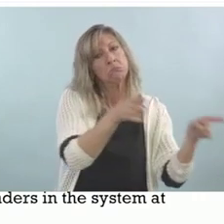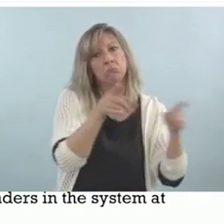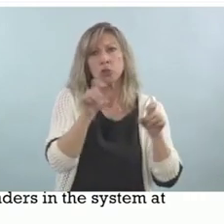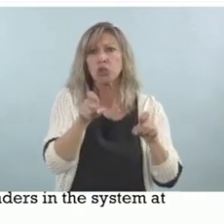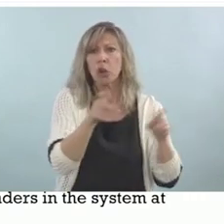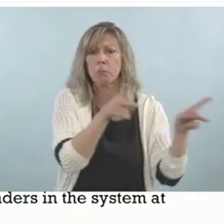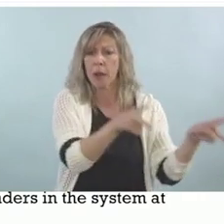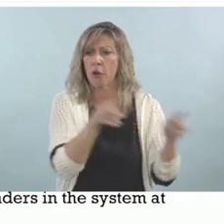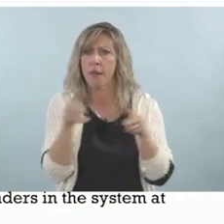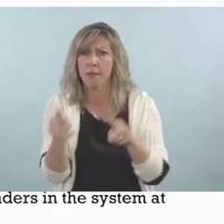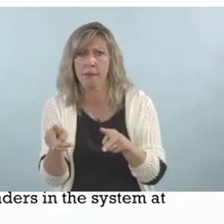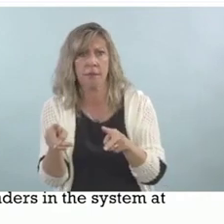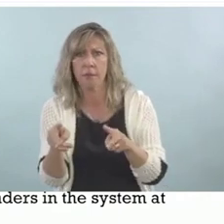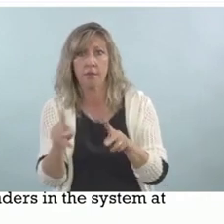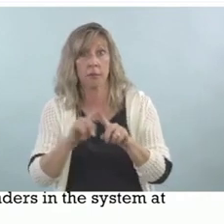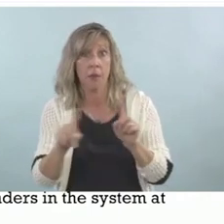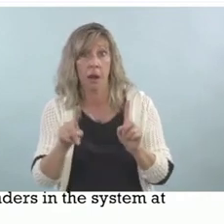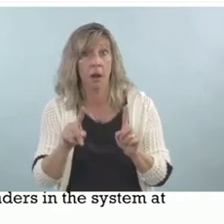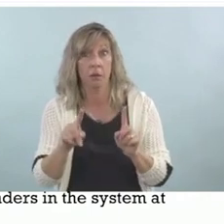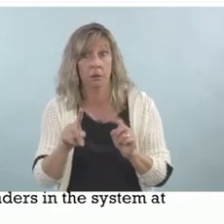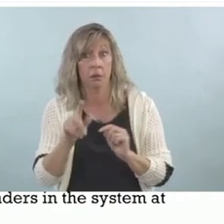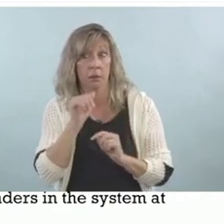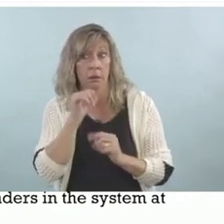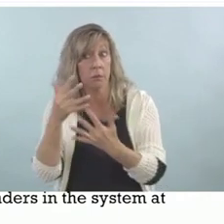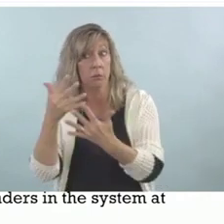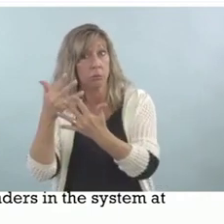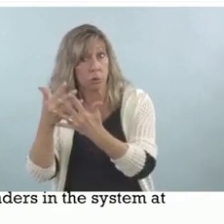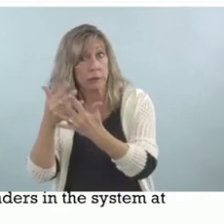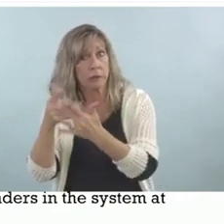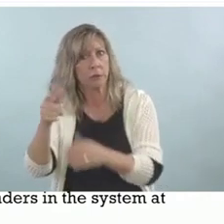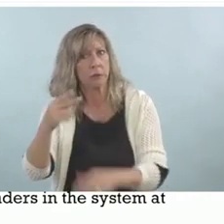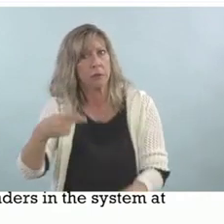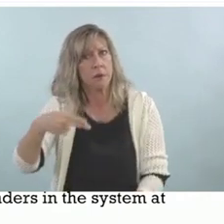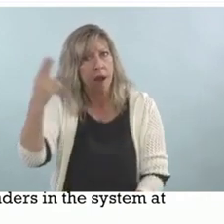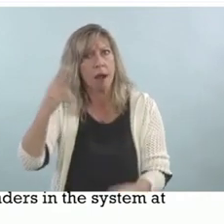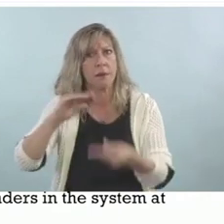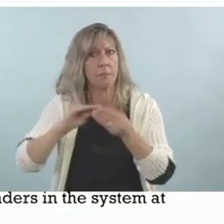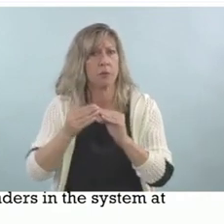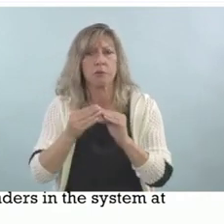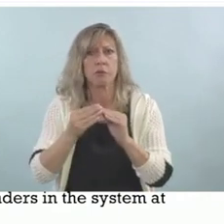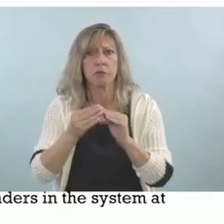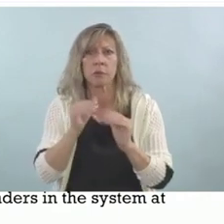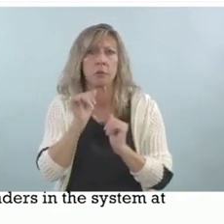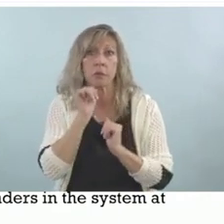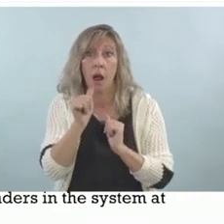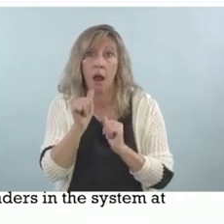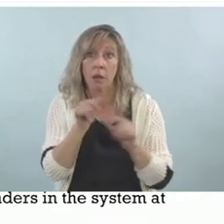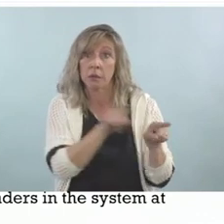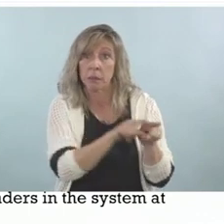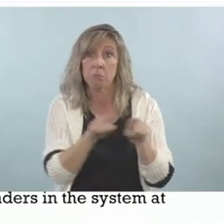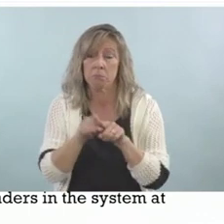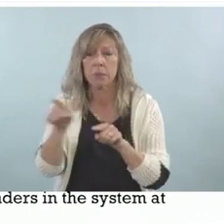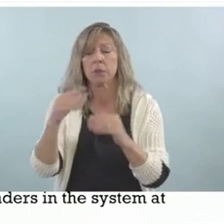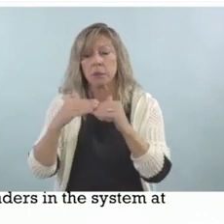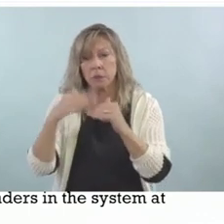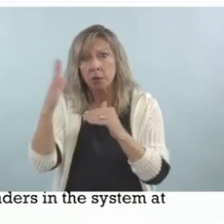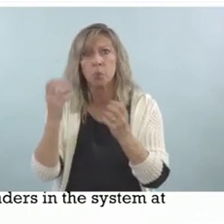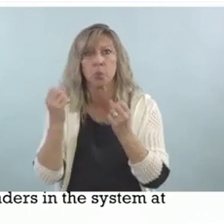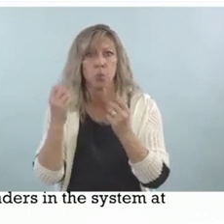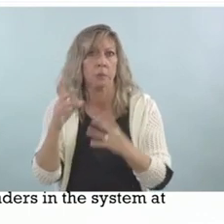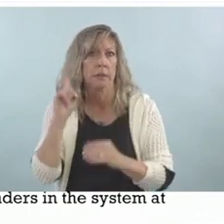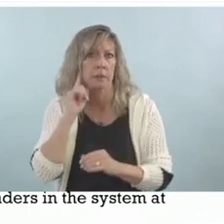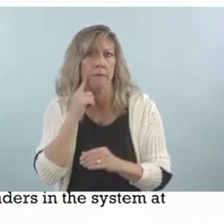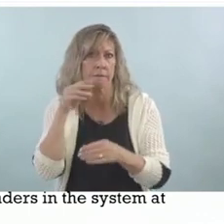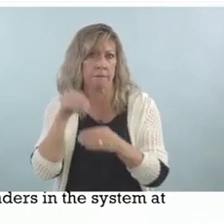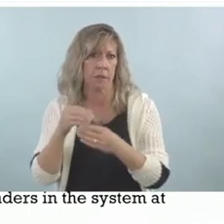But we see that really not the same. It's really an overrepresentation of deaf people in